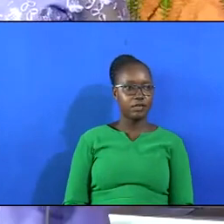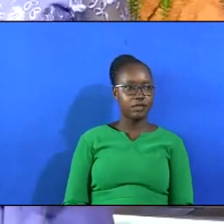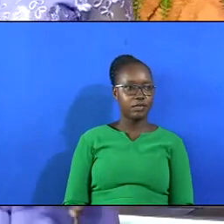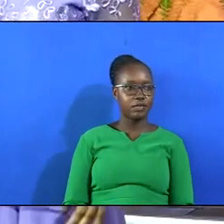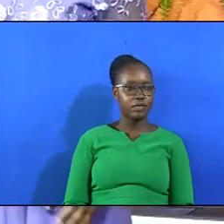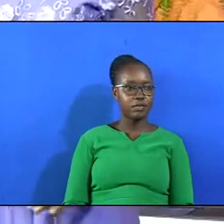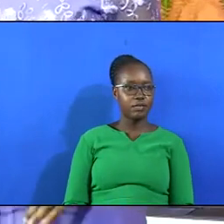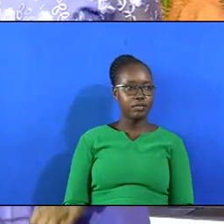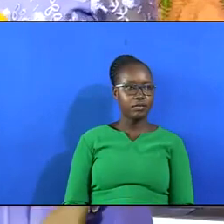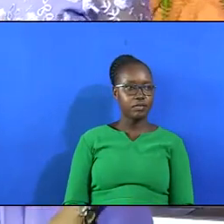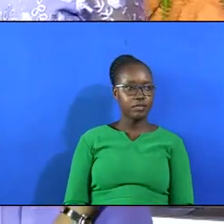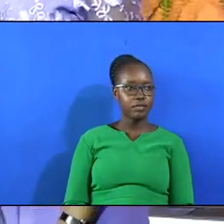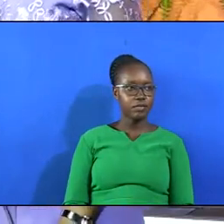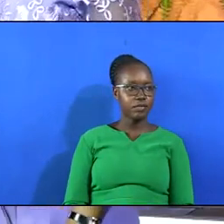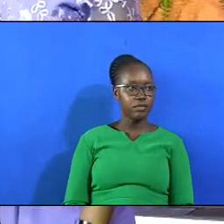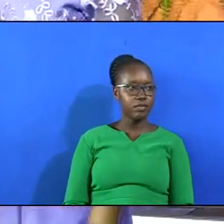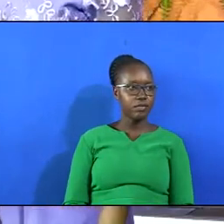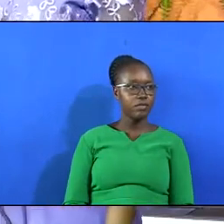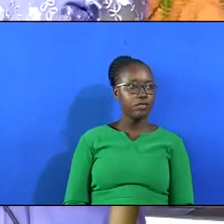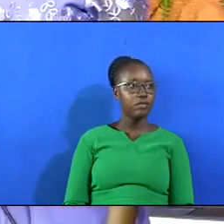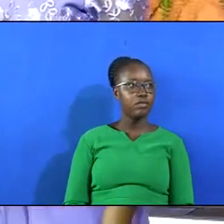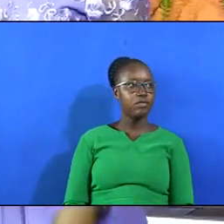Let us pray